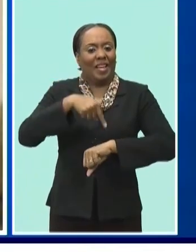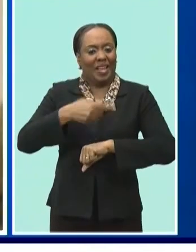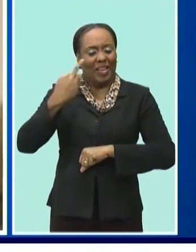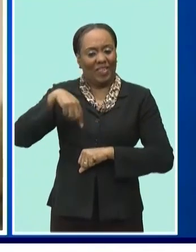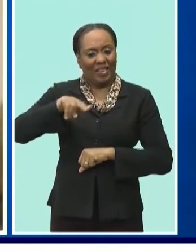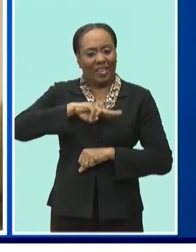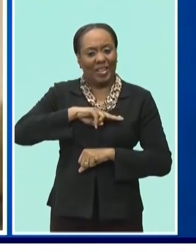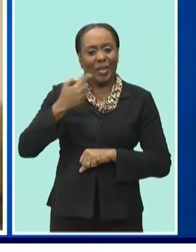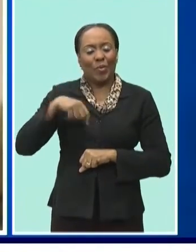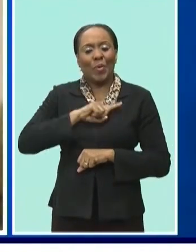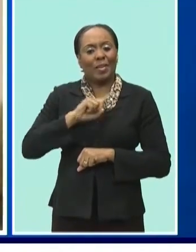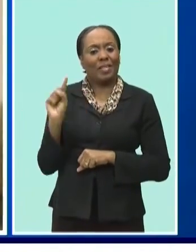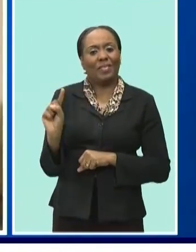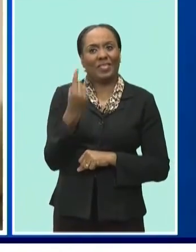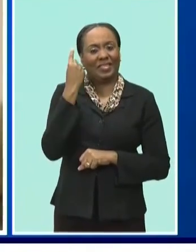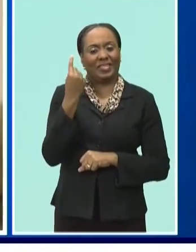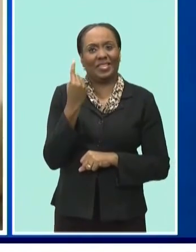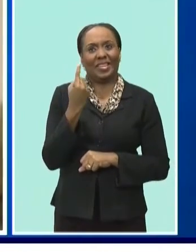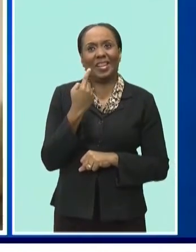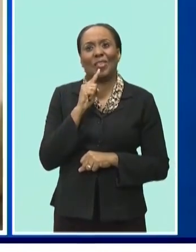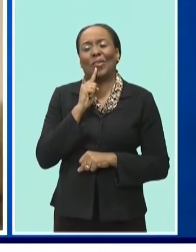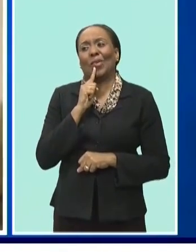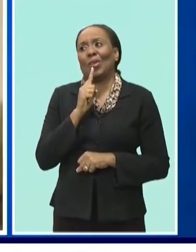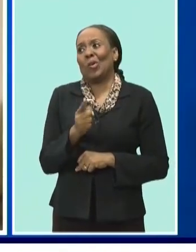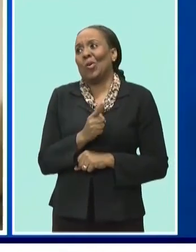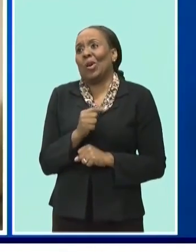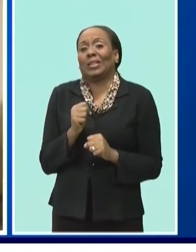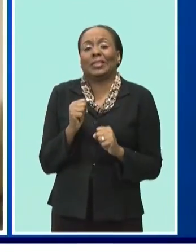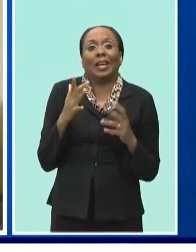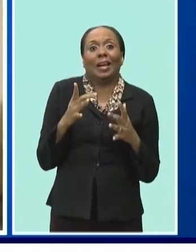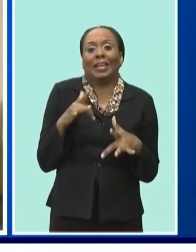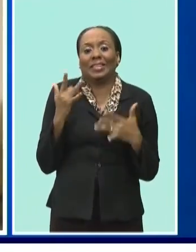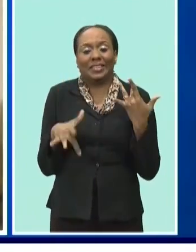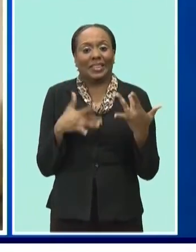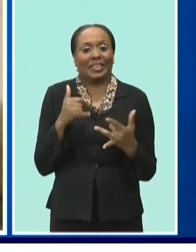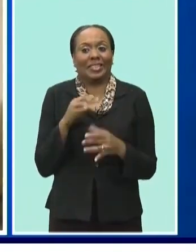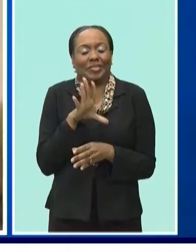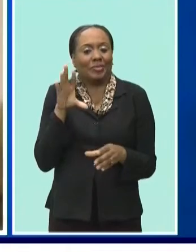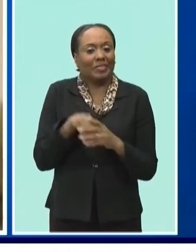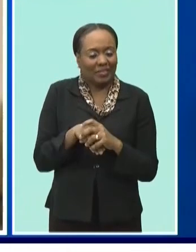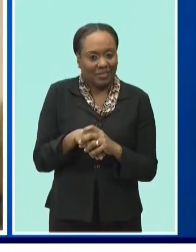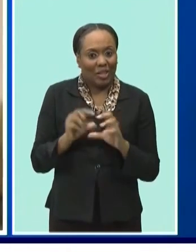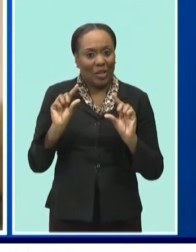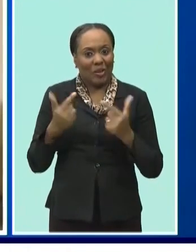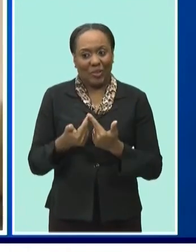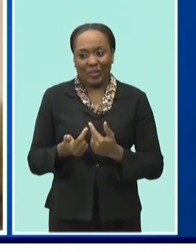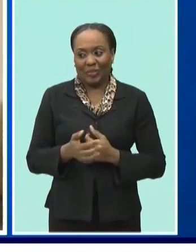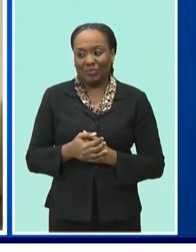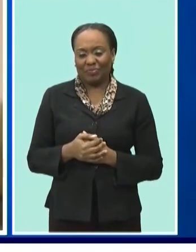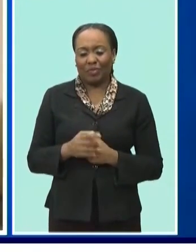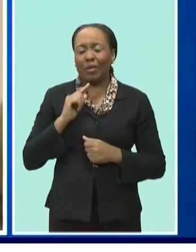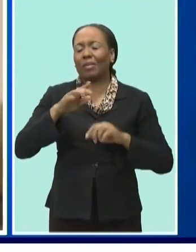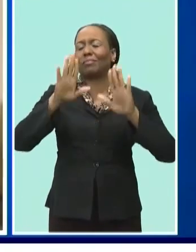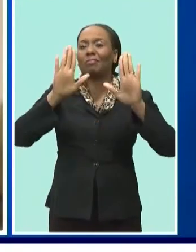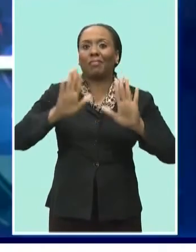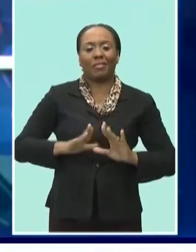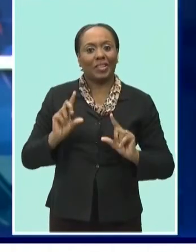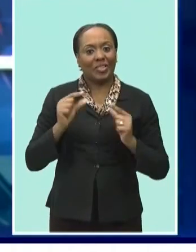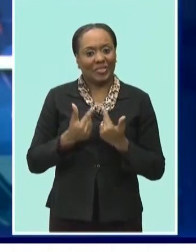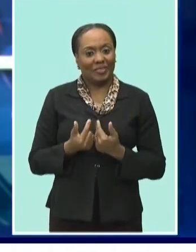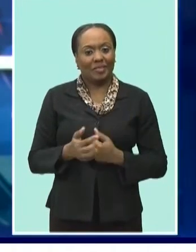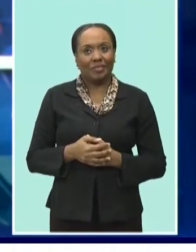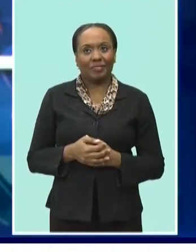the first and I'm super stoked that I was selected to be a part of this contingent to go and it was a fabulous contingent.